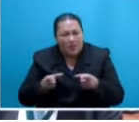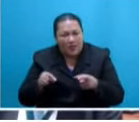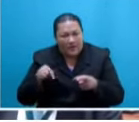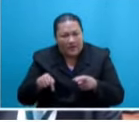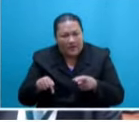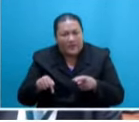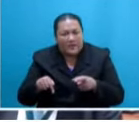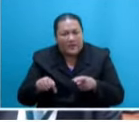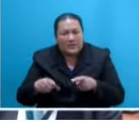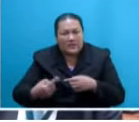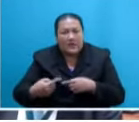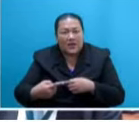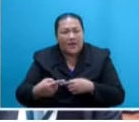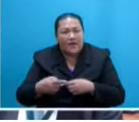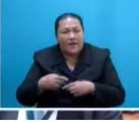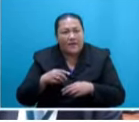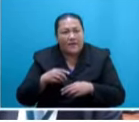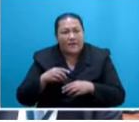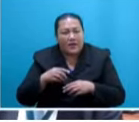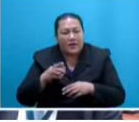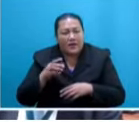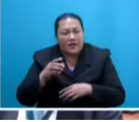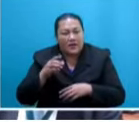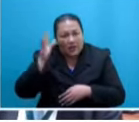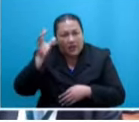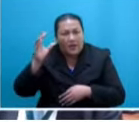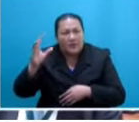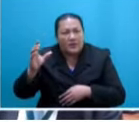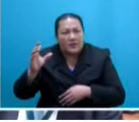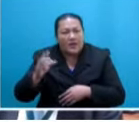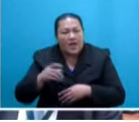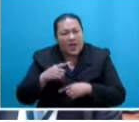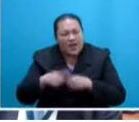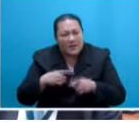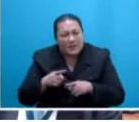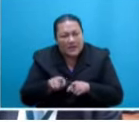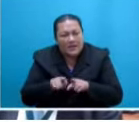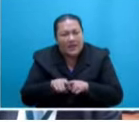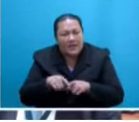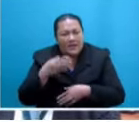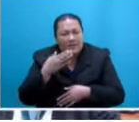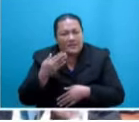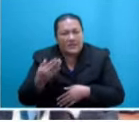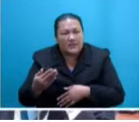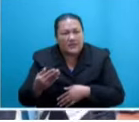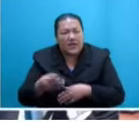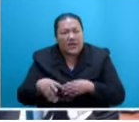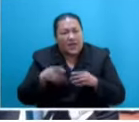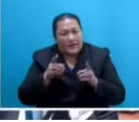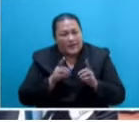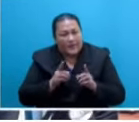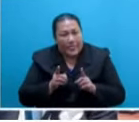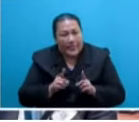and intents of the Government is spelled out in His speech. According to the Constitution, as the tradition,